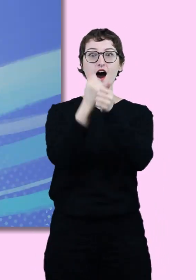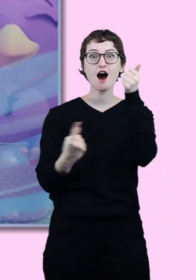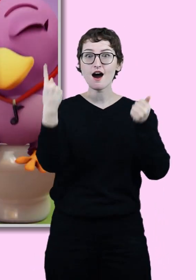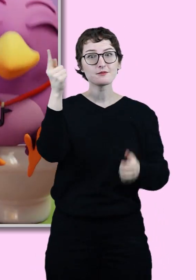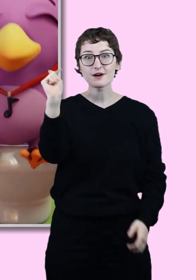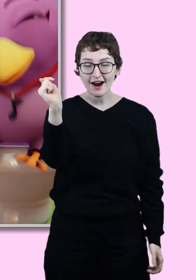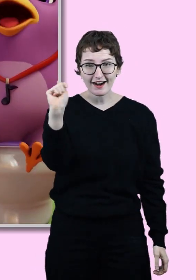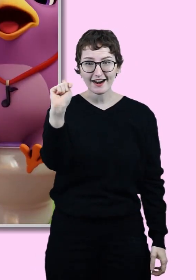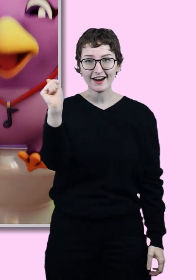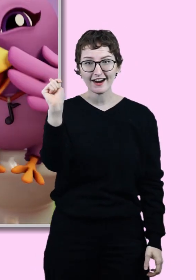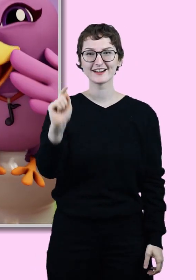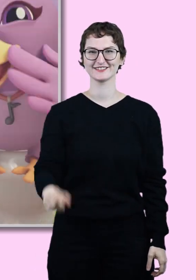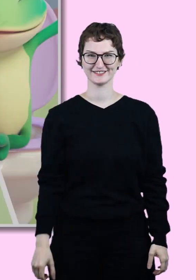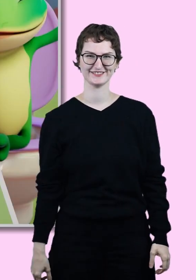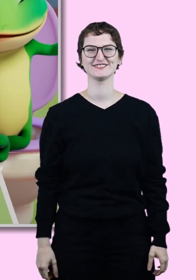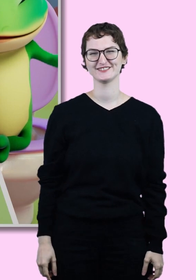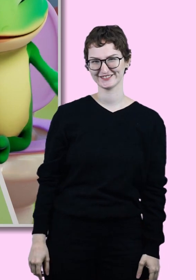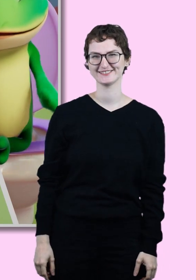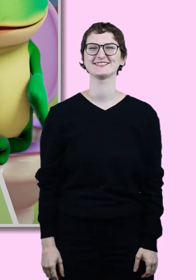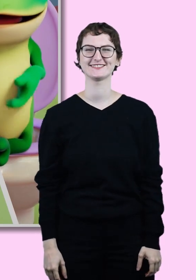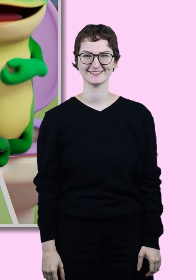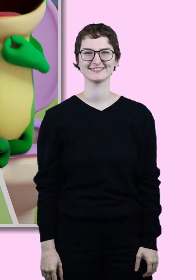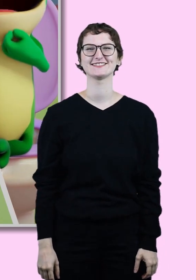Everyone goes potty.